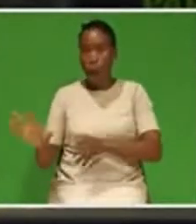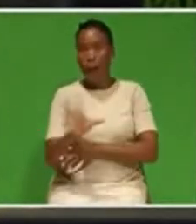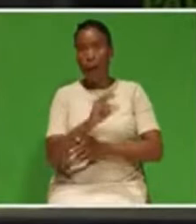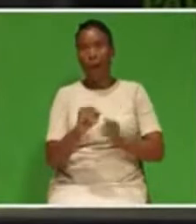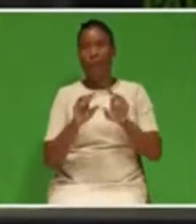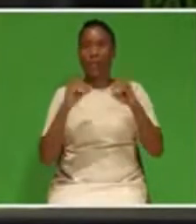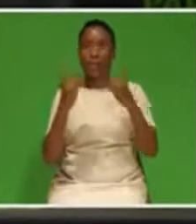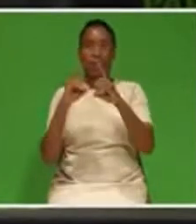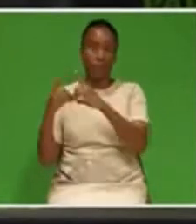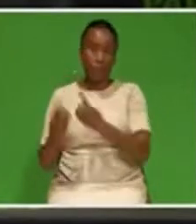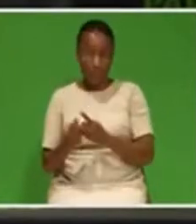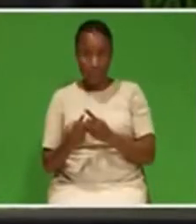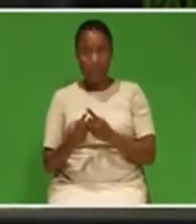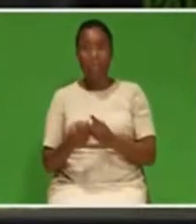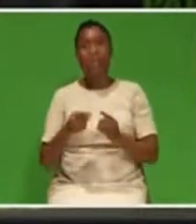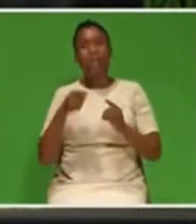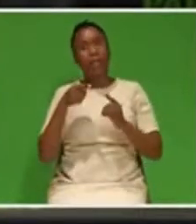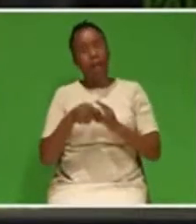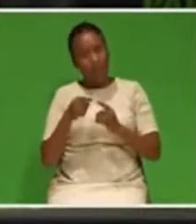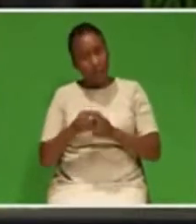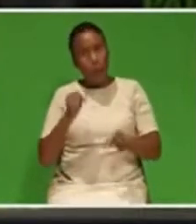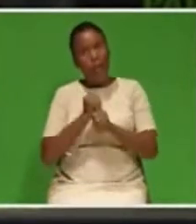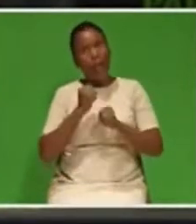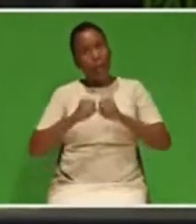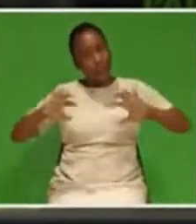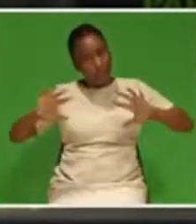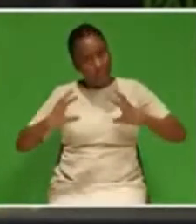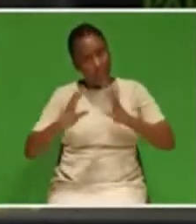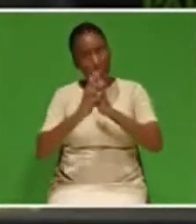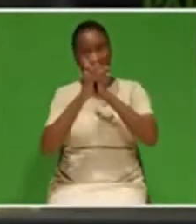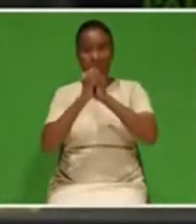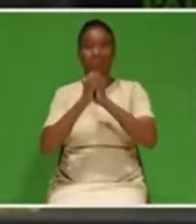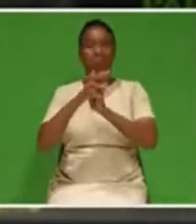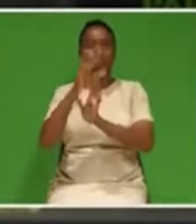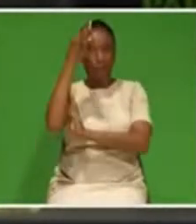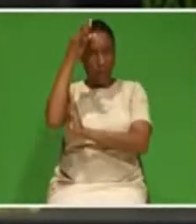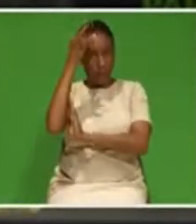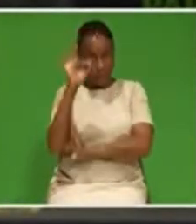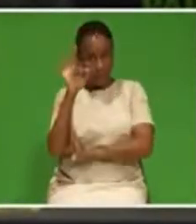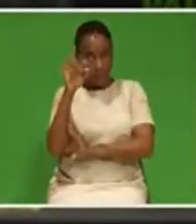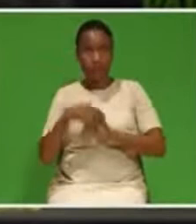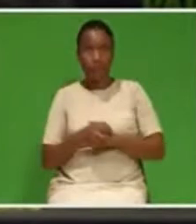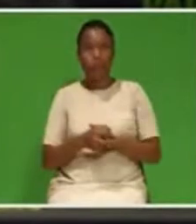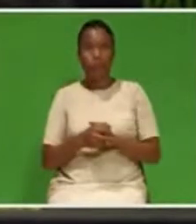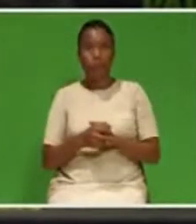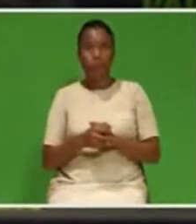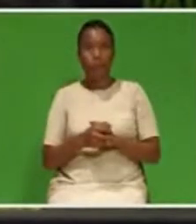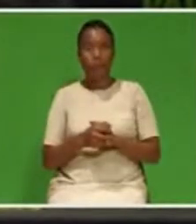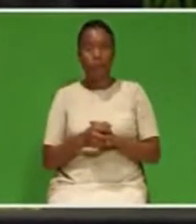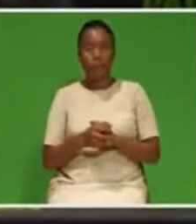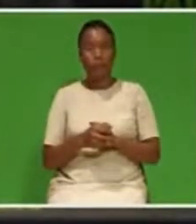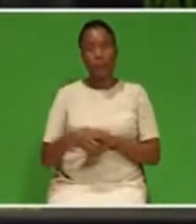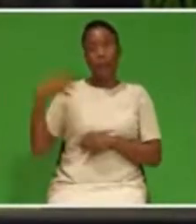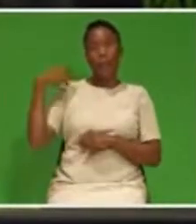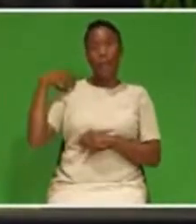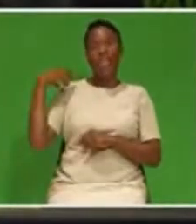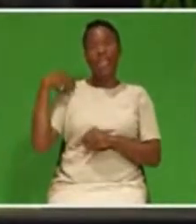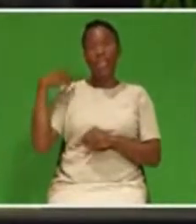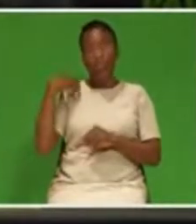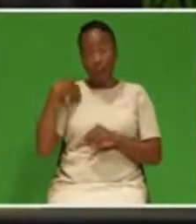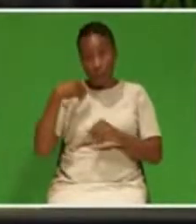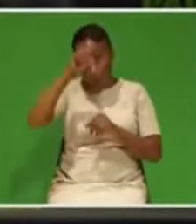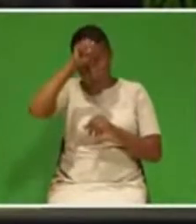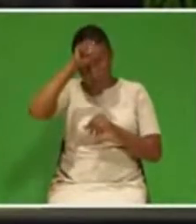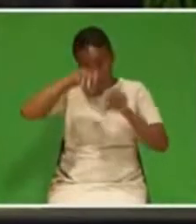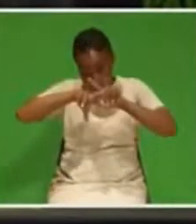of cooperation or cooperative governance, the minister of Mineral Resources and Energy